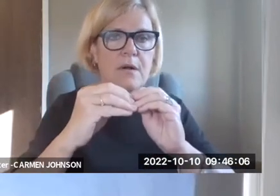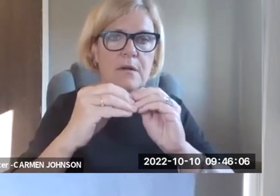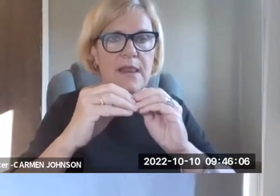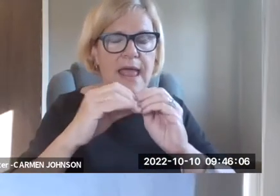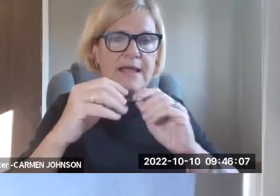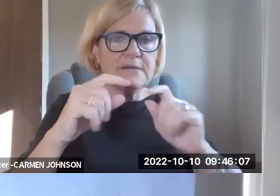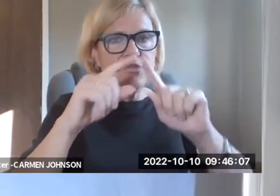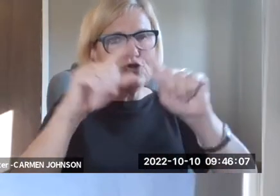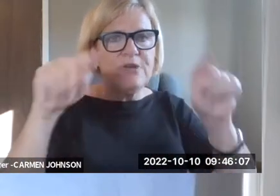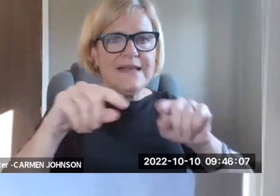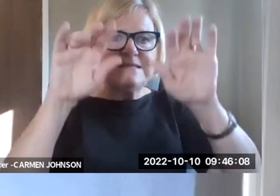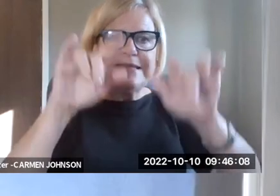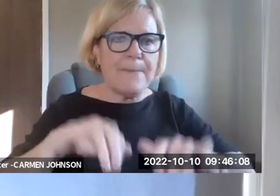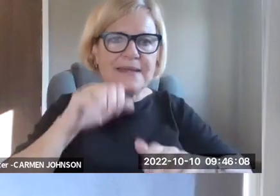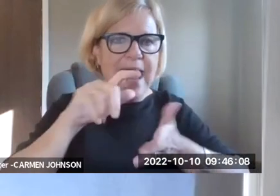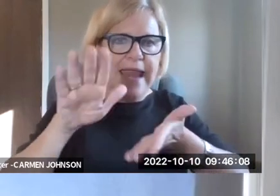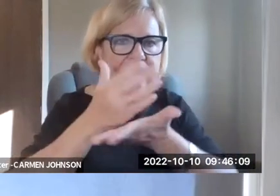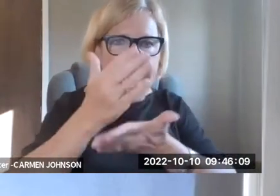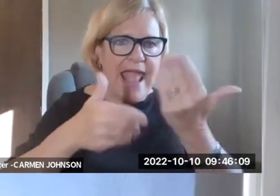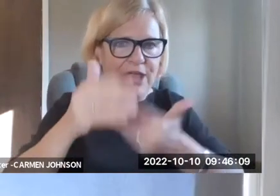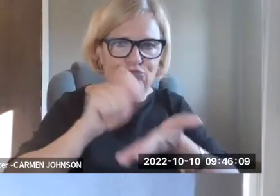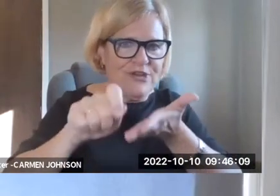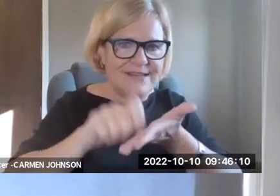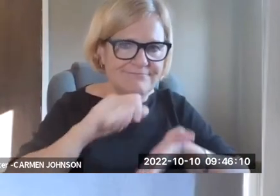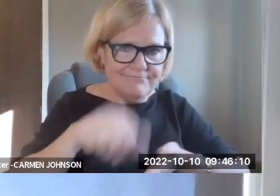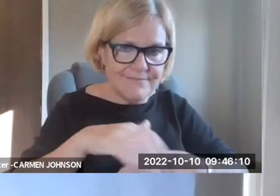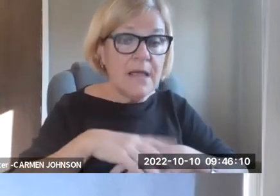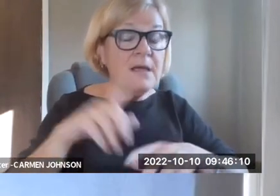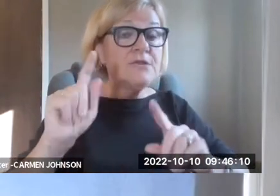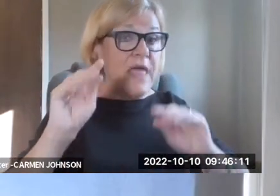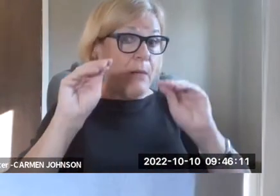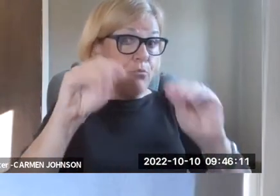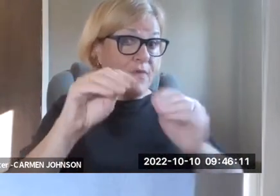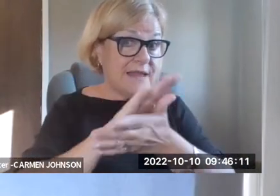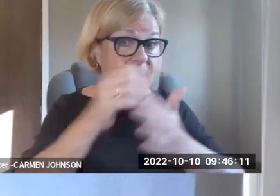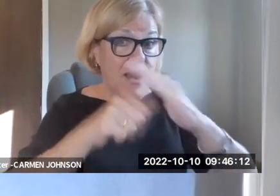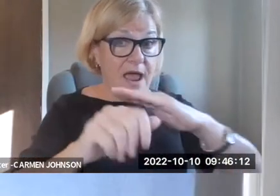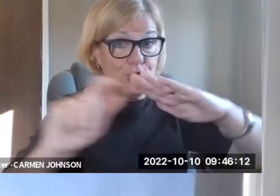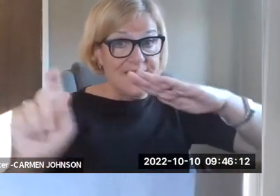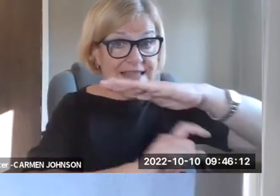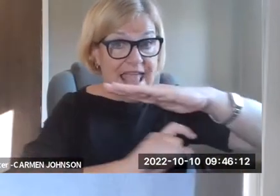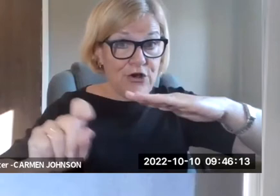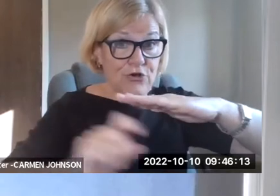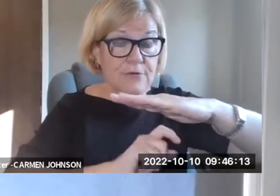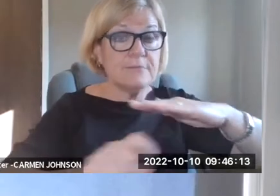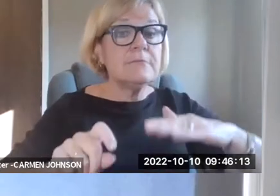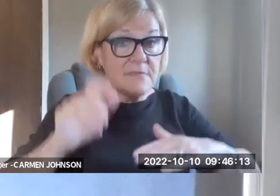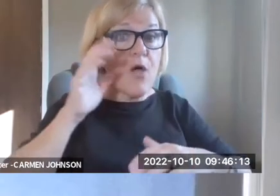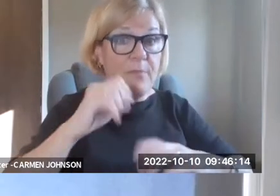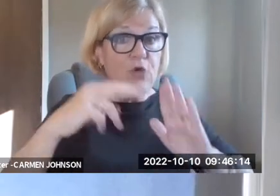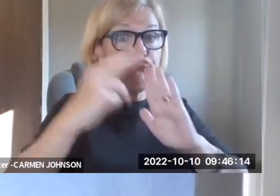Sarah scanner. And to the extent they have something that is, um, you know, more or less screen readable, that's tight rather than handwritten.